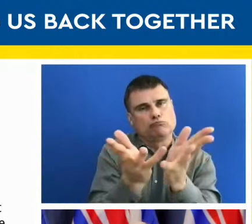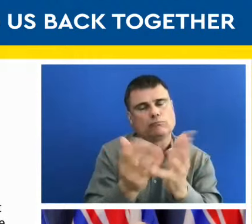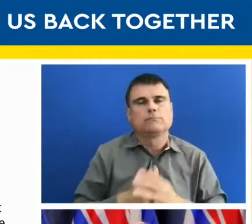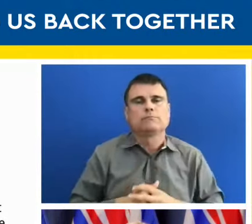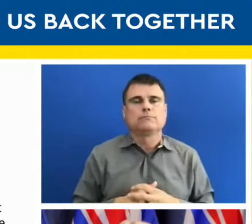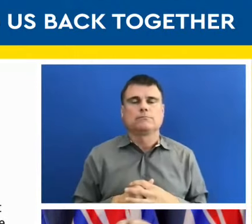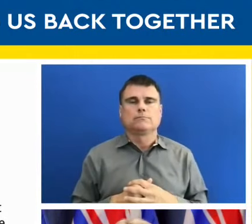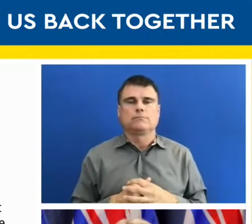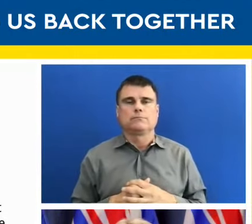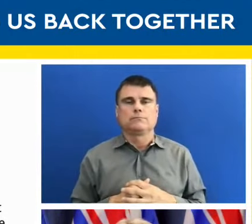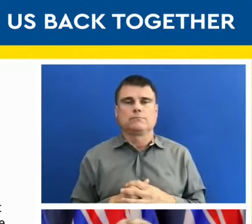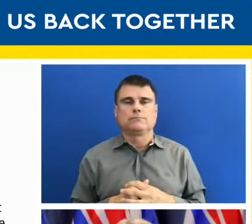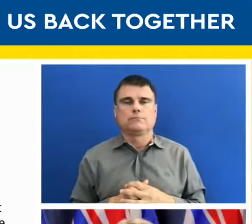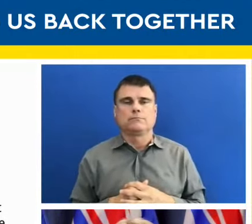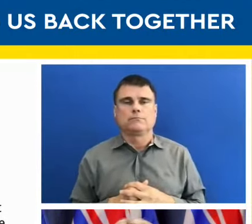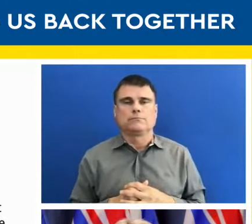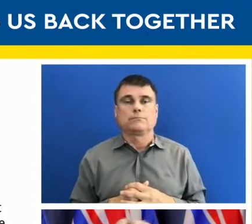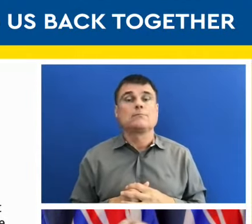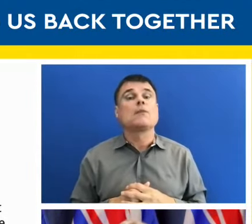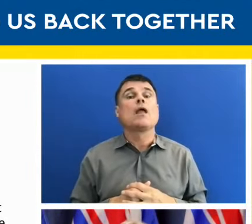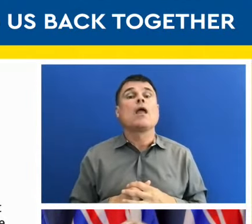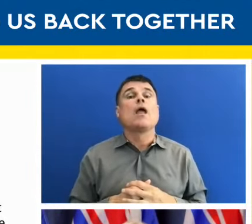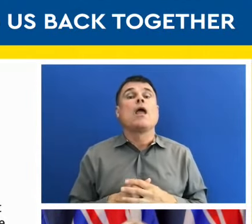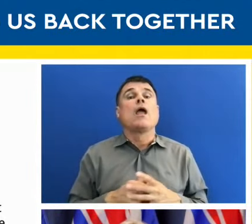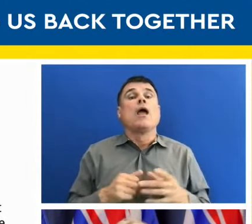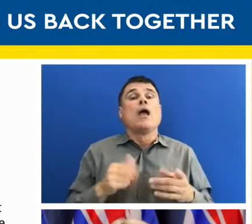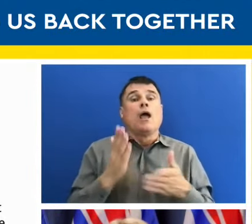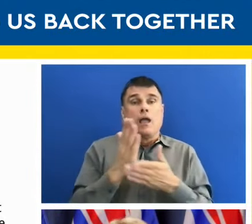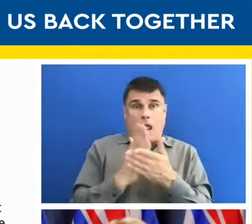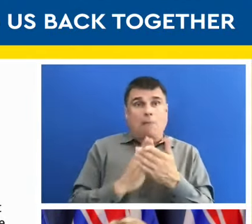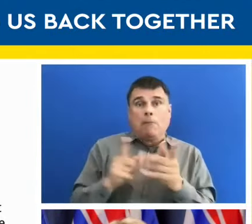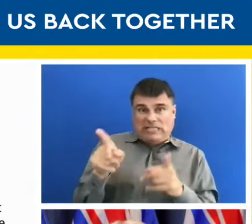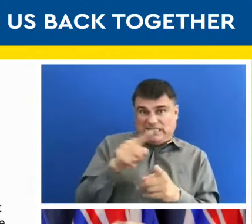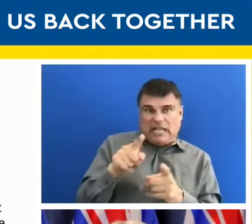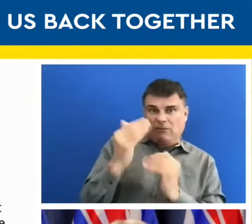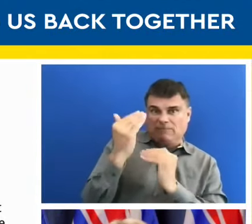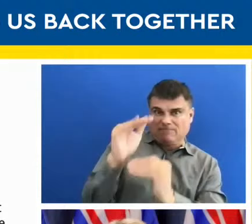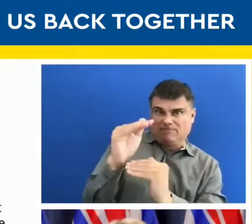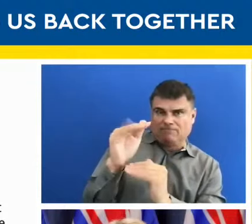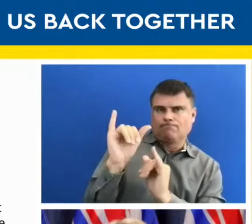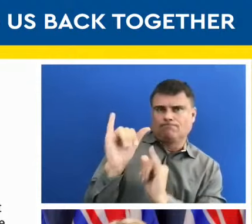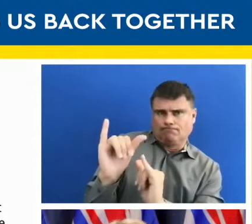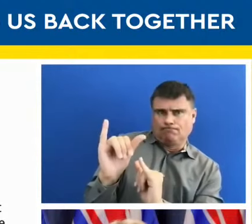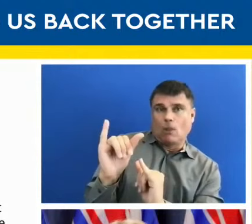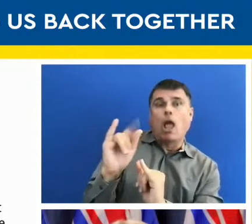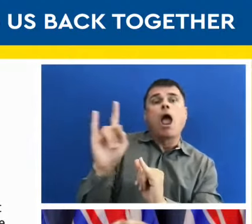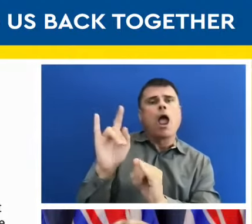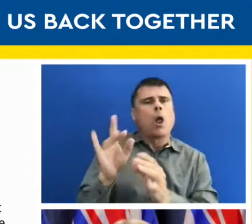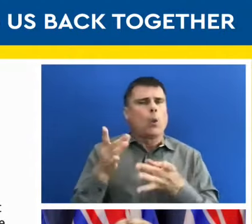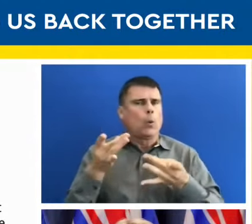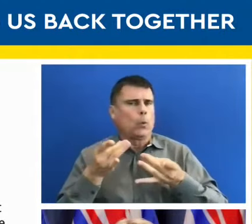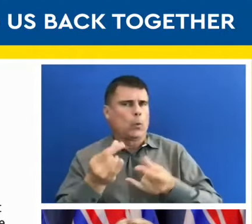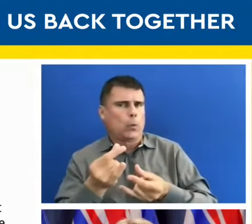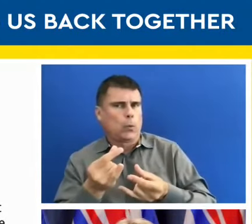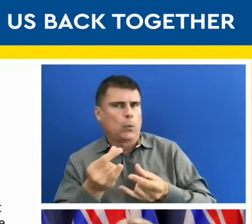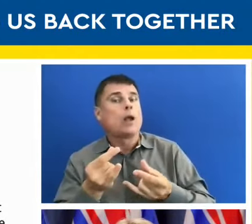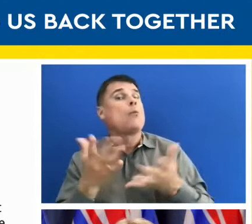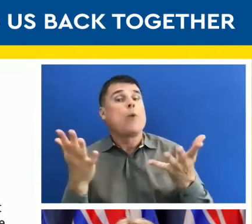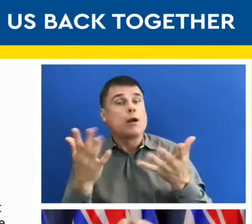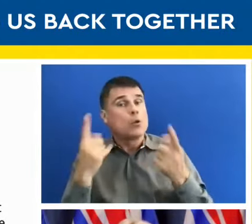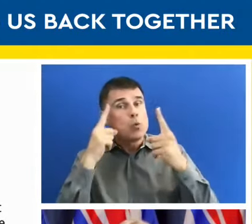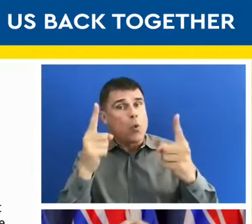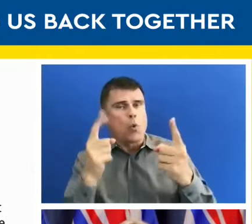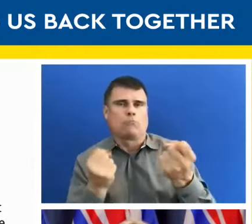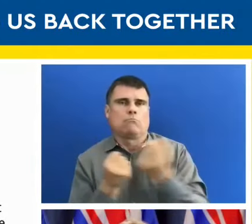and guidance that are effective and efficient that allow us to support people to getting back to work, to getting back